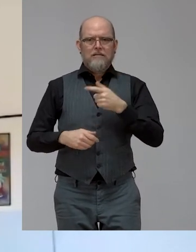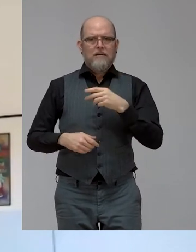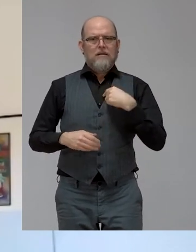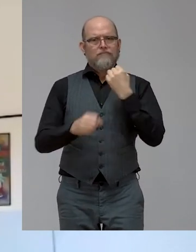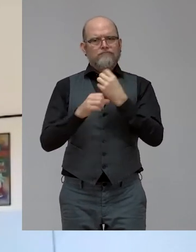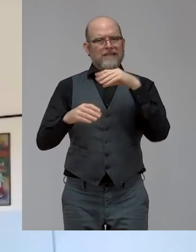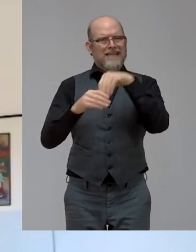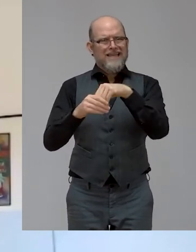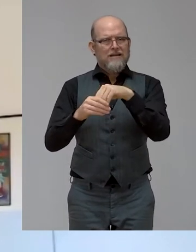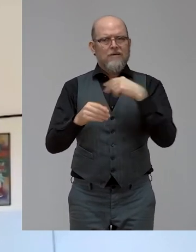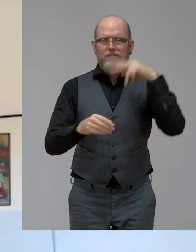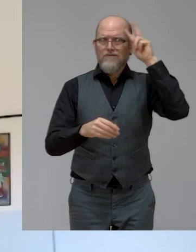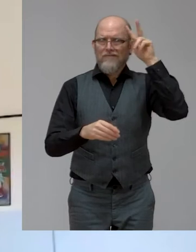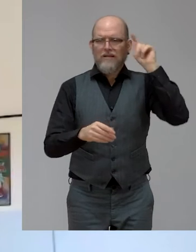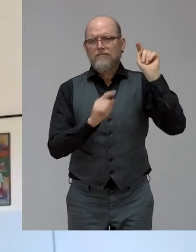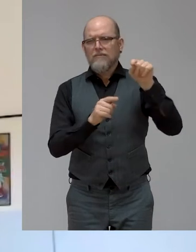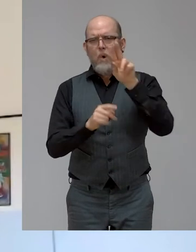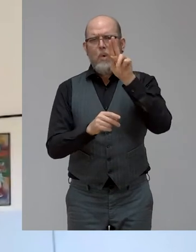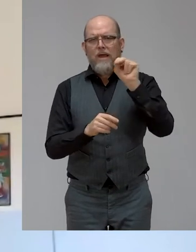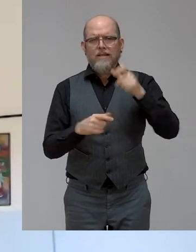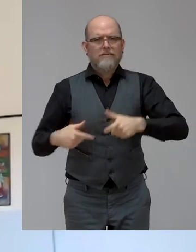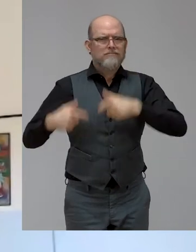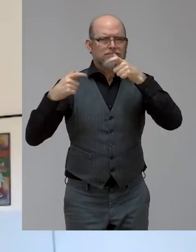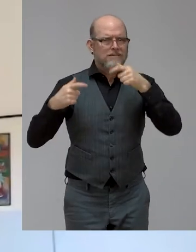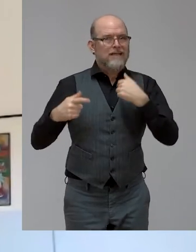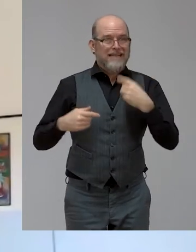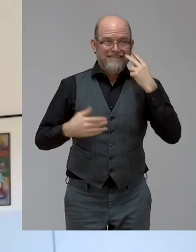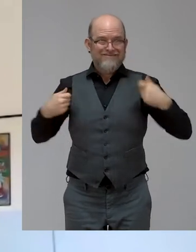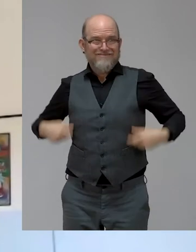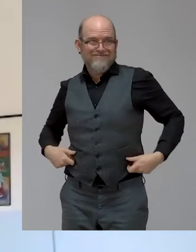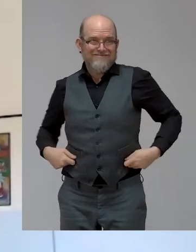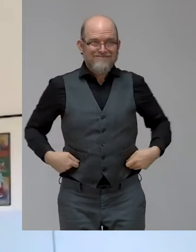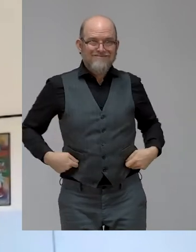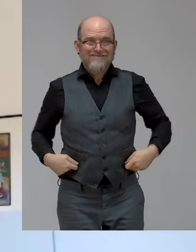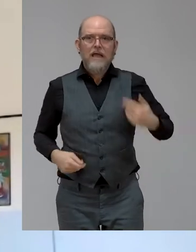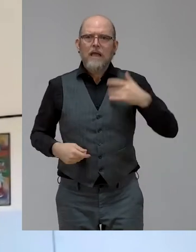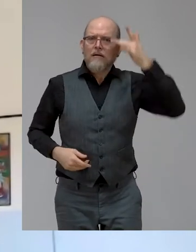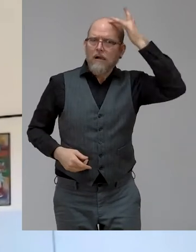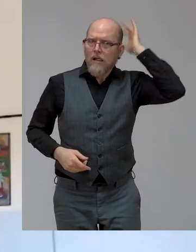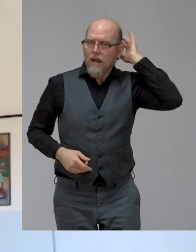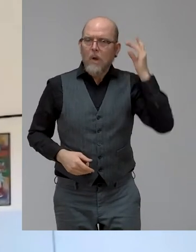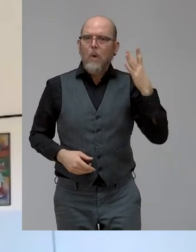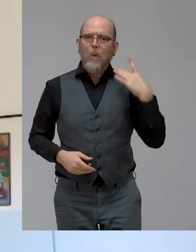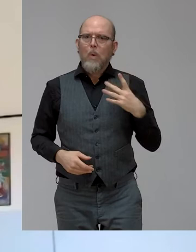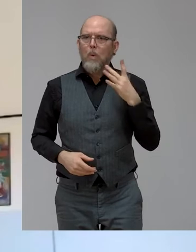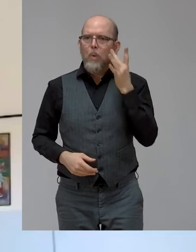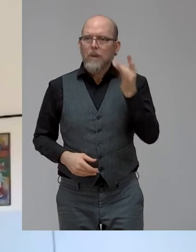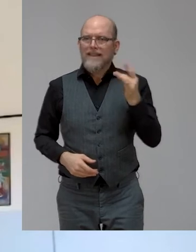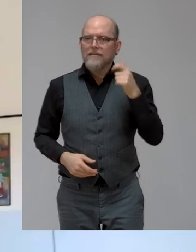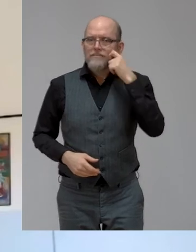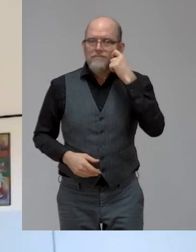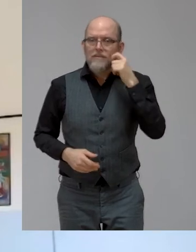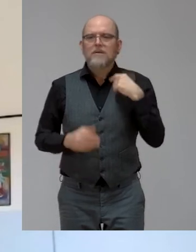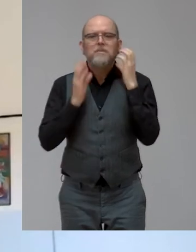spend time with you. Uh, I'm a bald white male in his forties, still in my forties. Uh, and I am